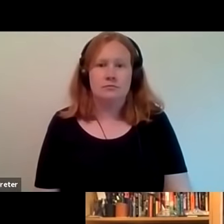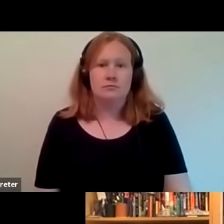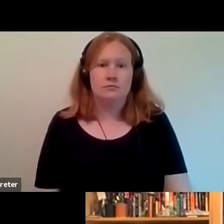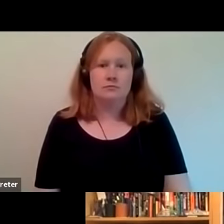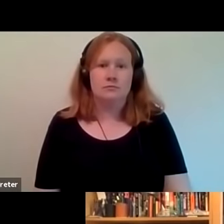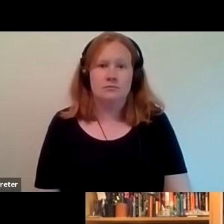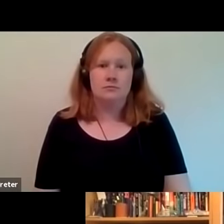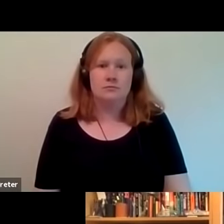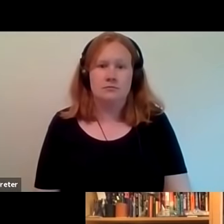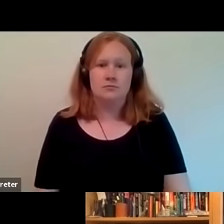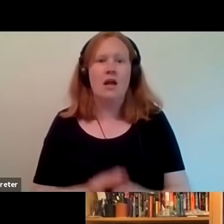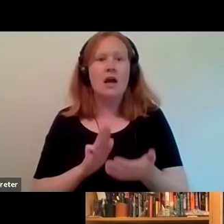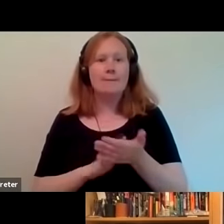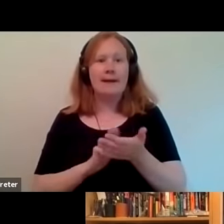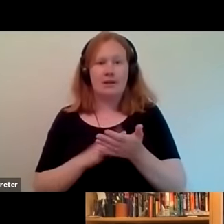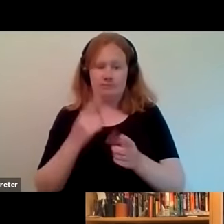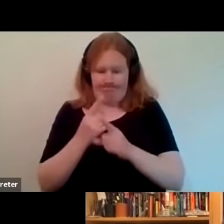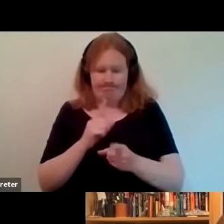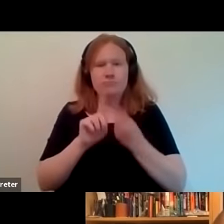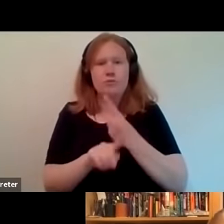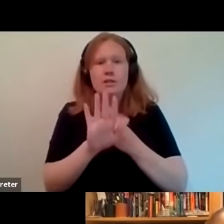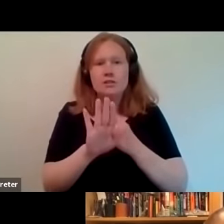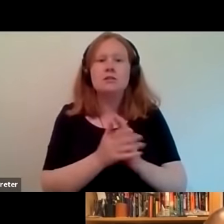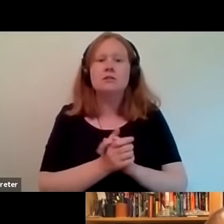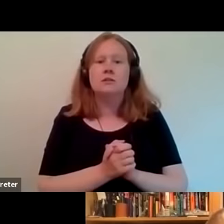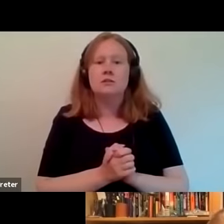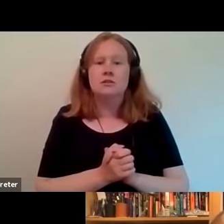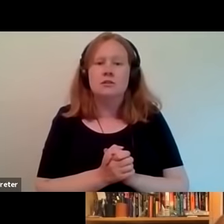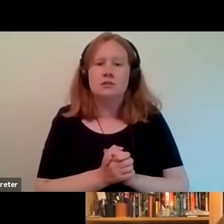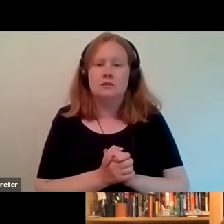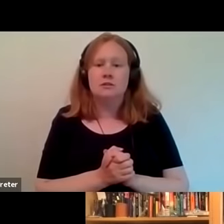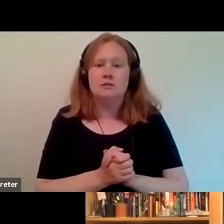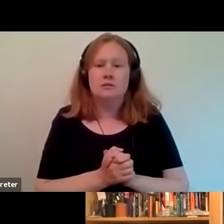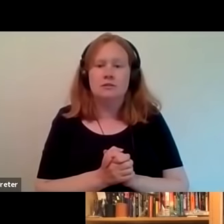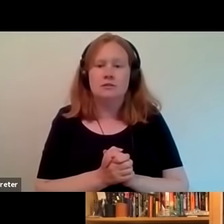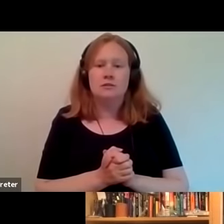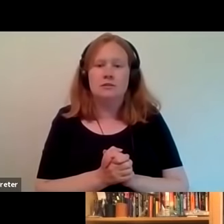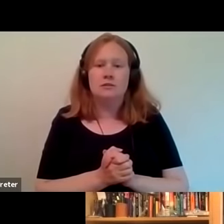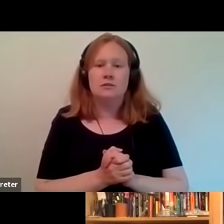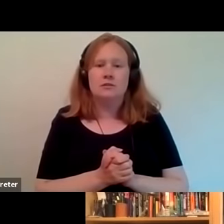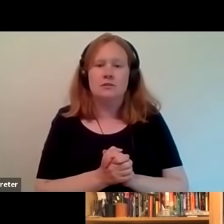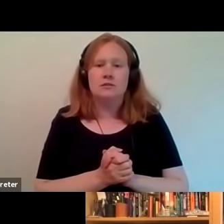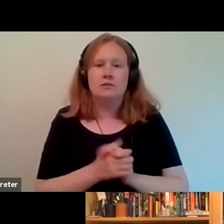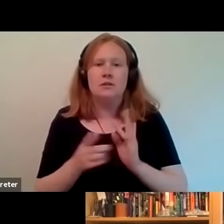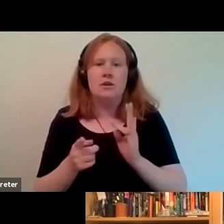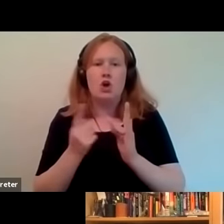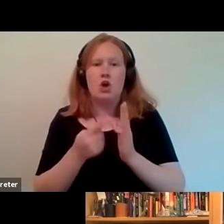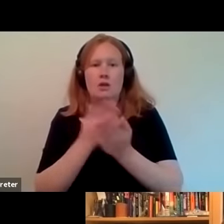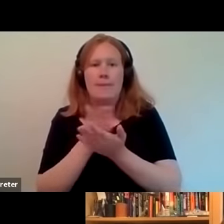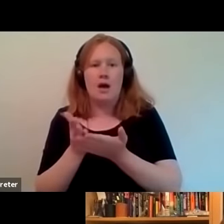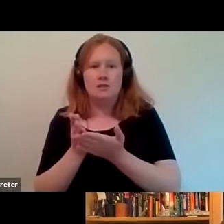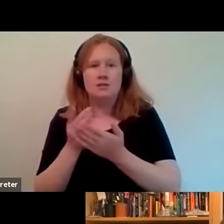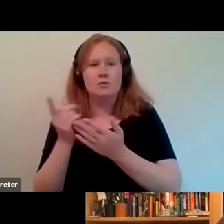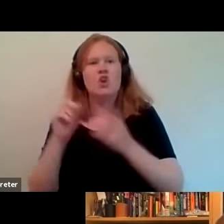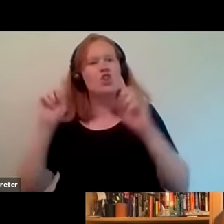um i'll just come back on that quickly and say also um the the other uh component there is the